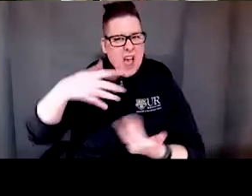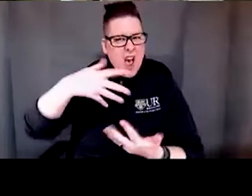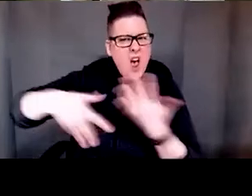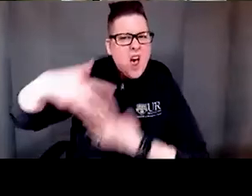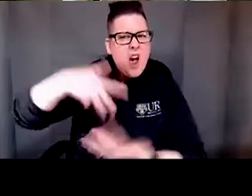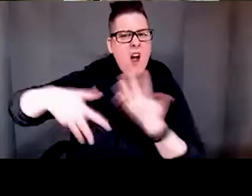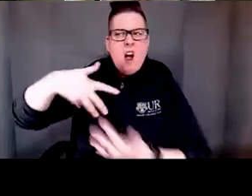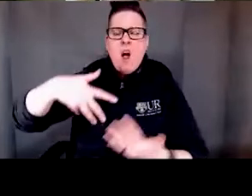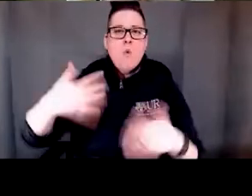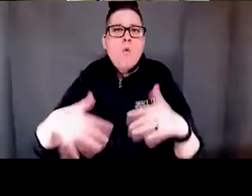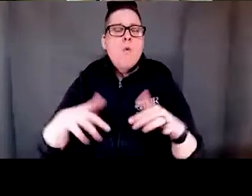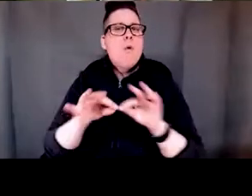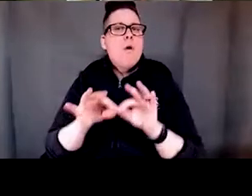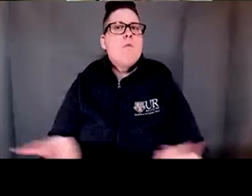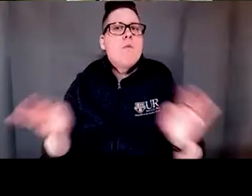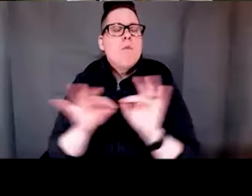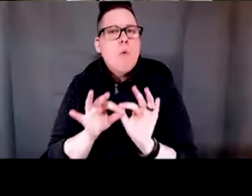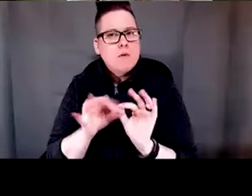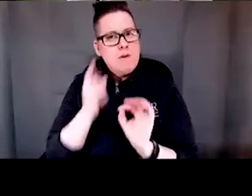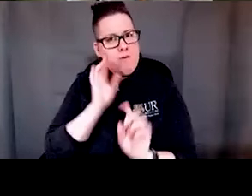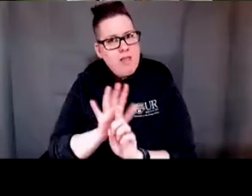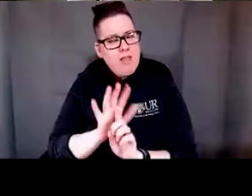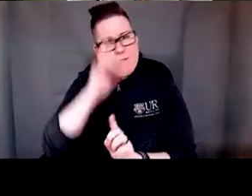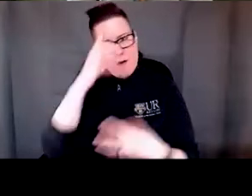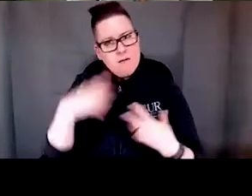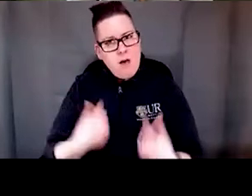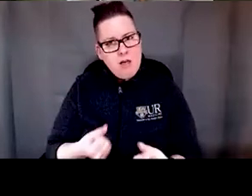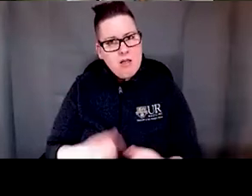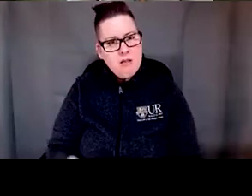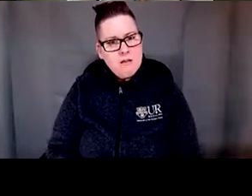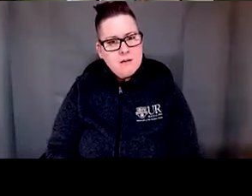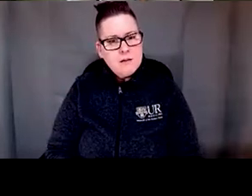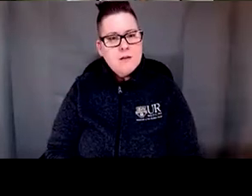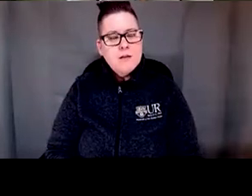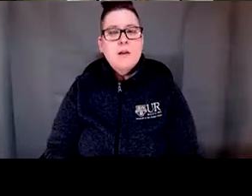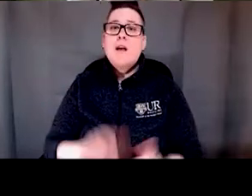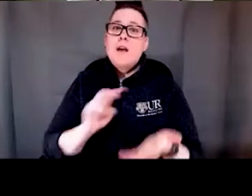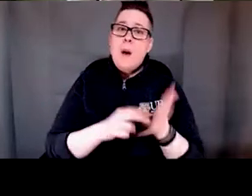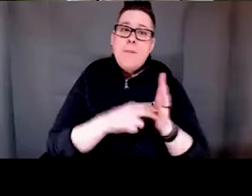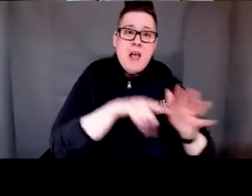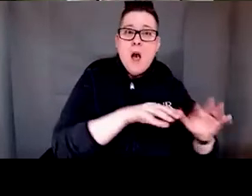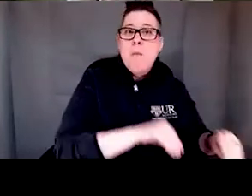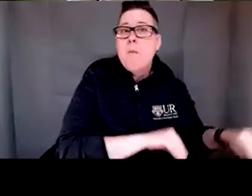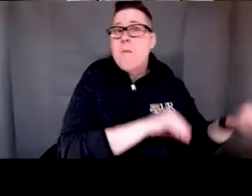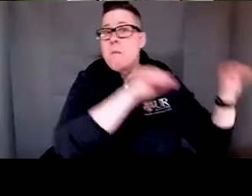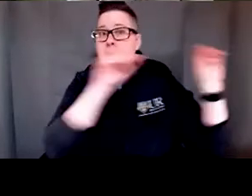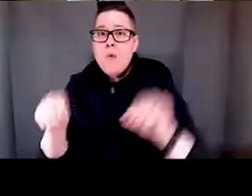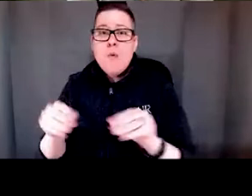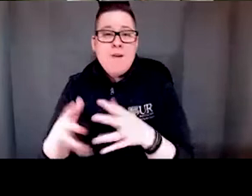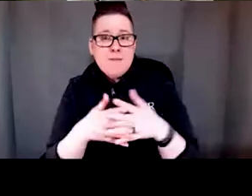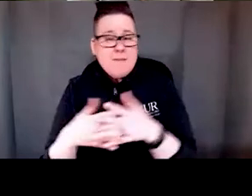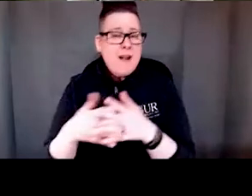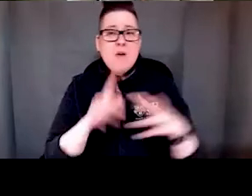in their mental health. And so the migration, as you can see, clearly plays a critical role